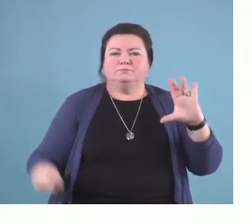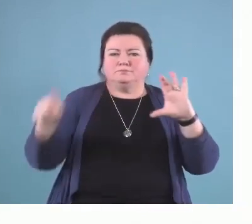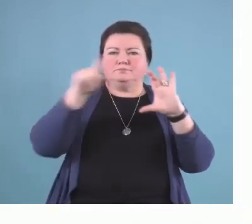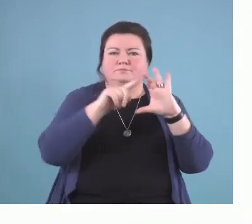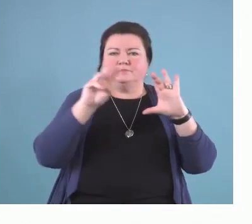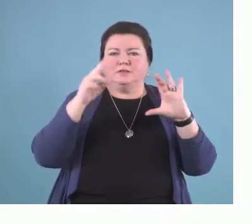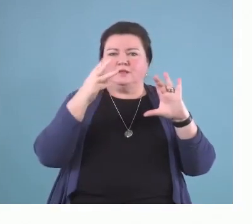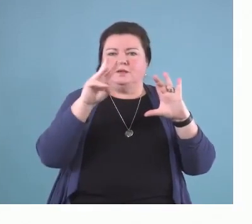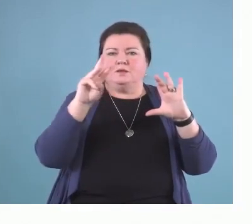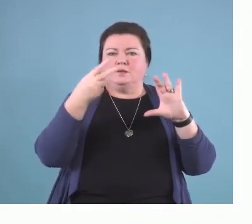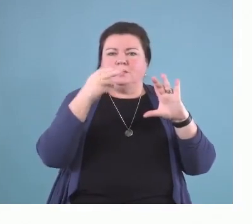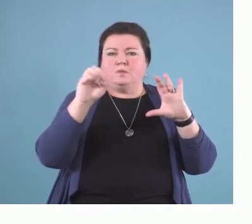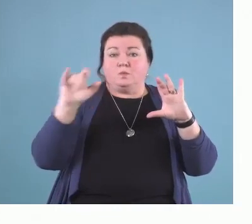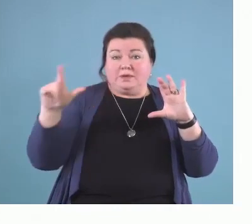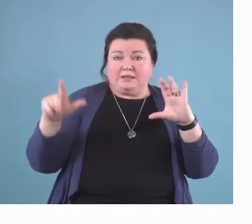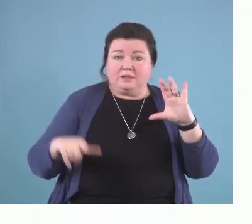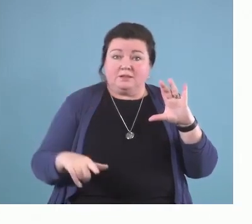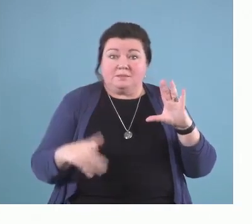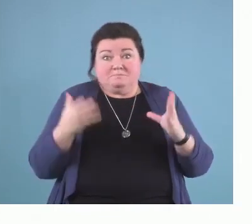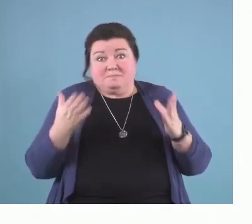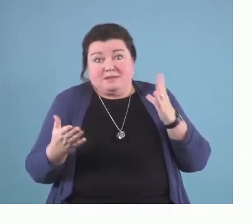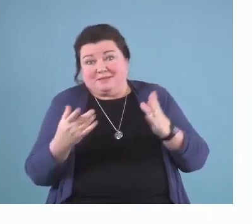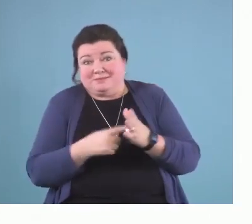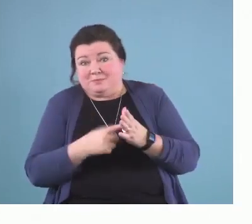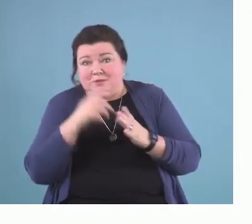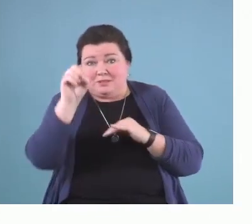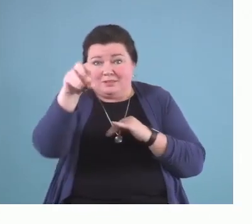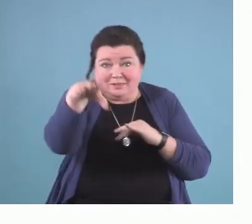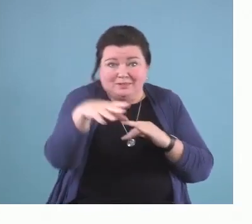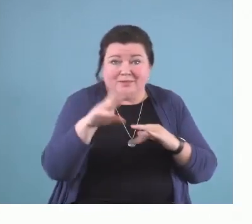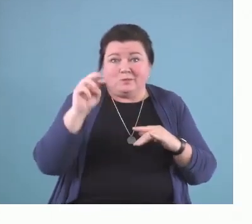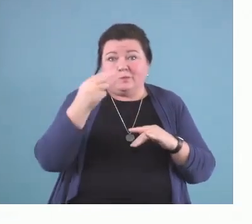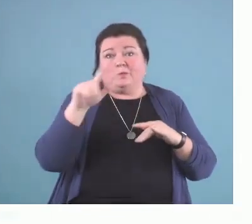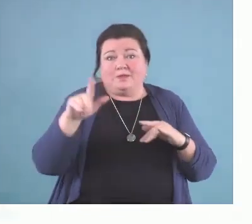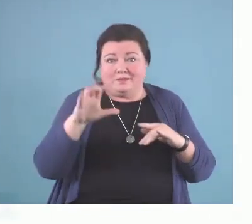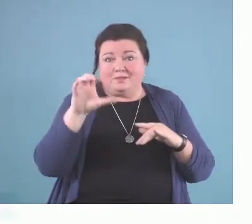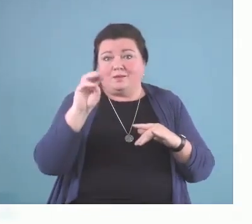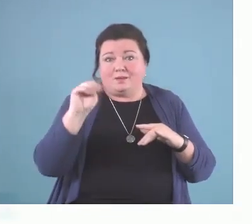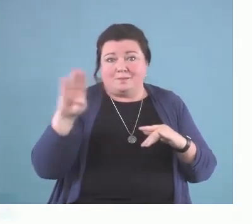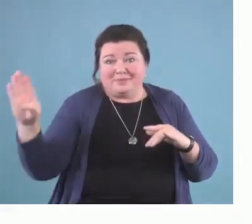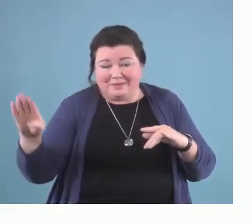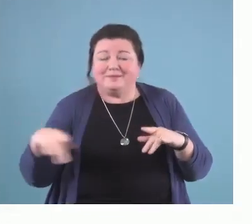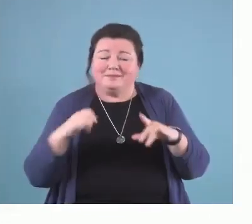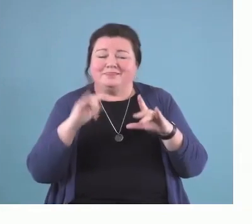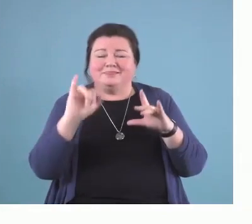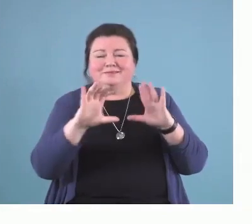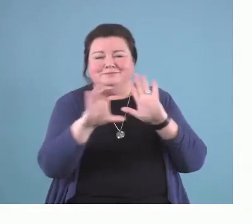I'm just showing you this so that when, if anyone calls it a wheel to you, you'll know what they're talking about. And basically,